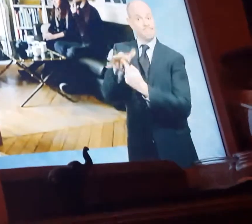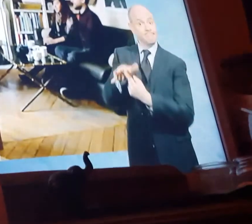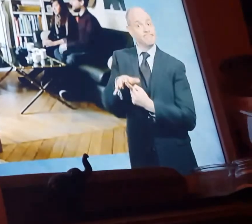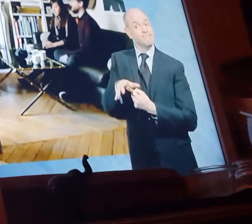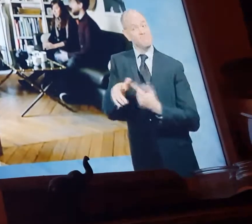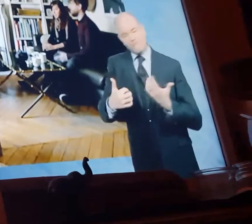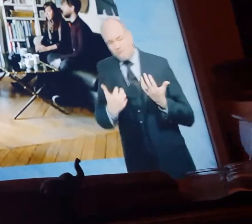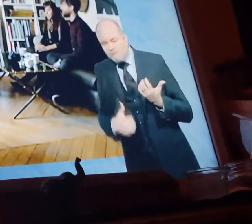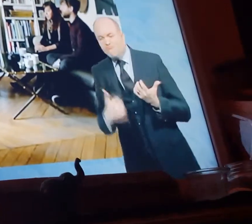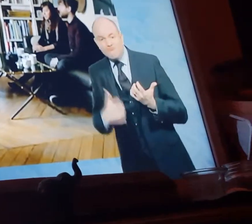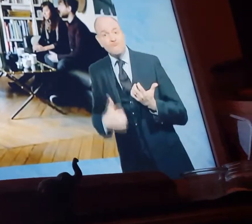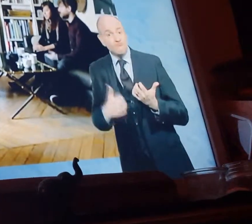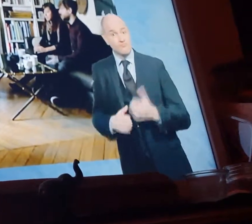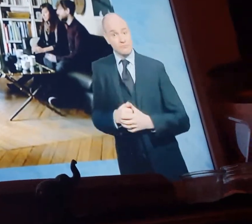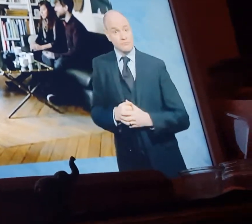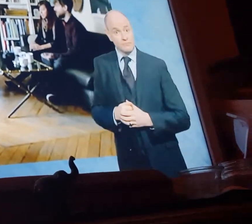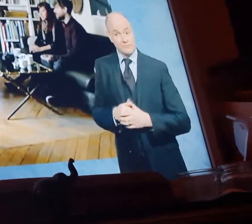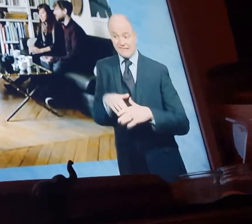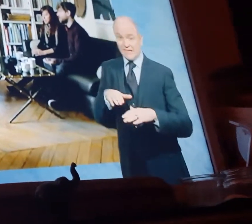just by the stage.